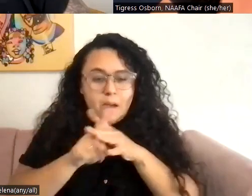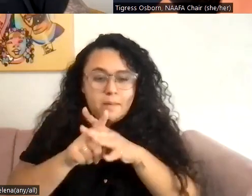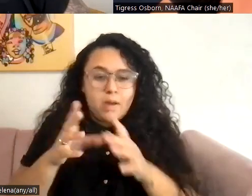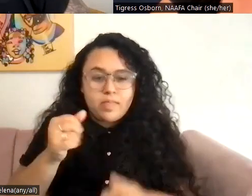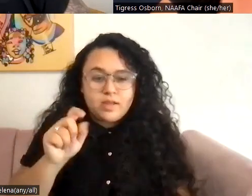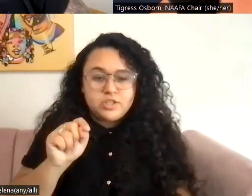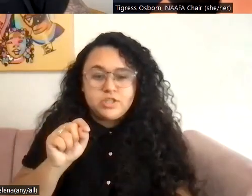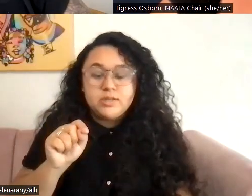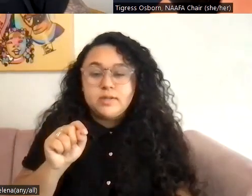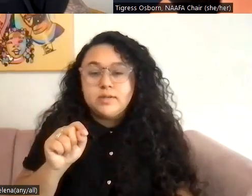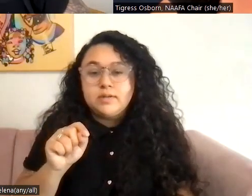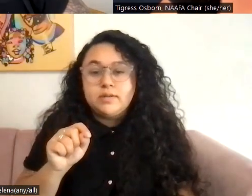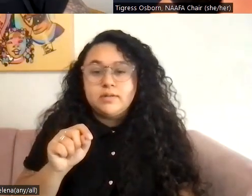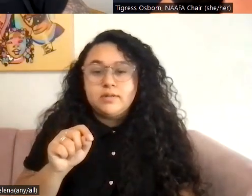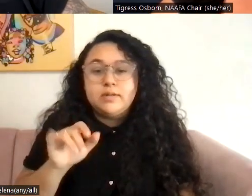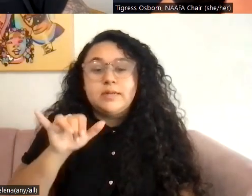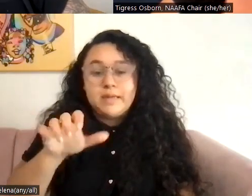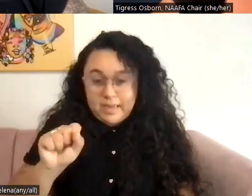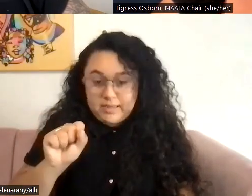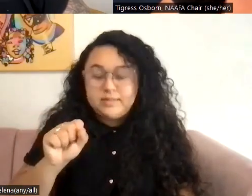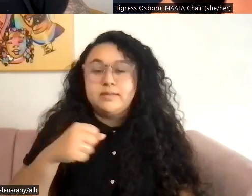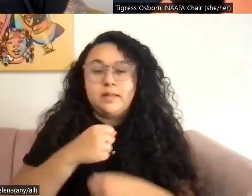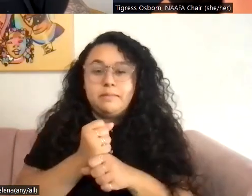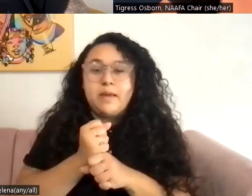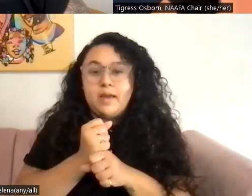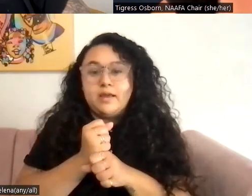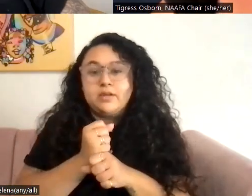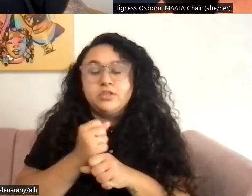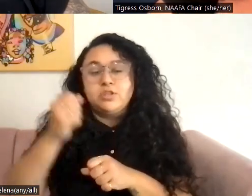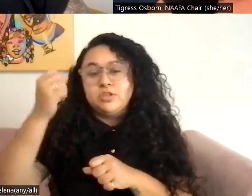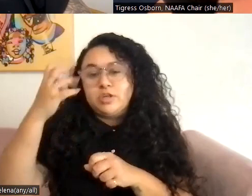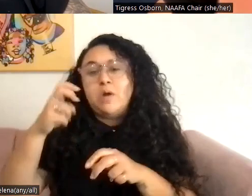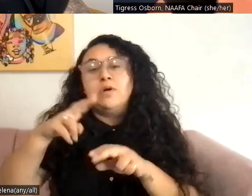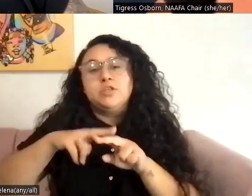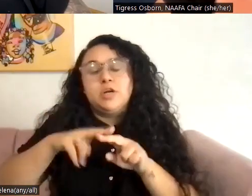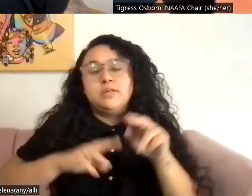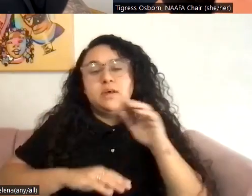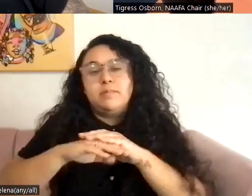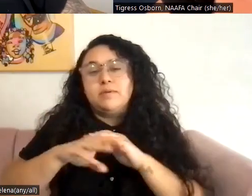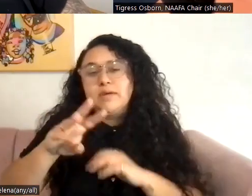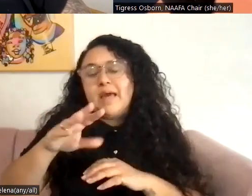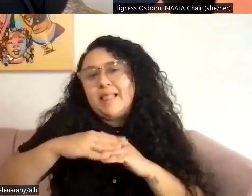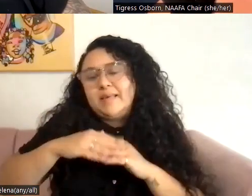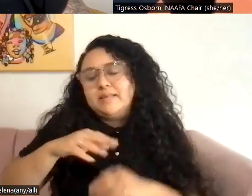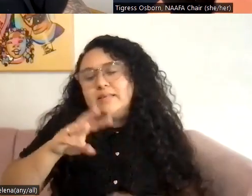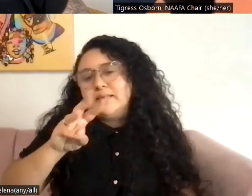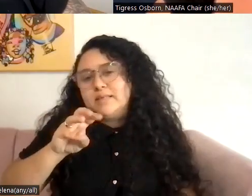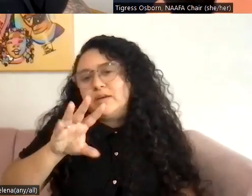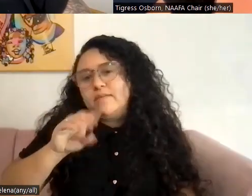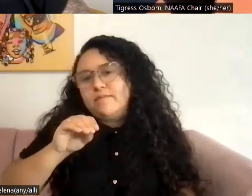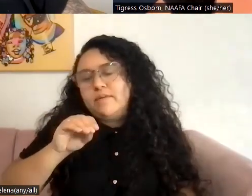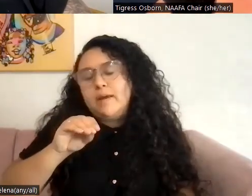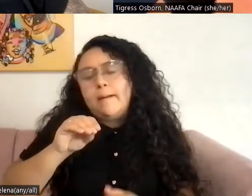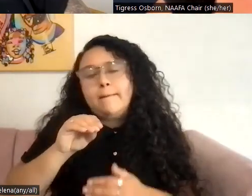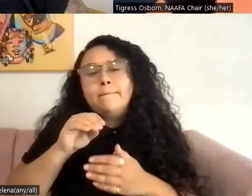yes, um, they do make shower chairs up to at least 650 pounds. Um, thank you, Bill, for that. Um,